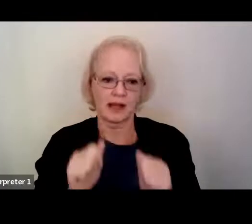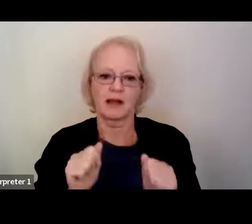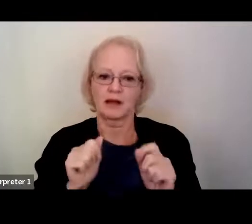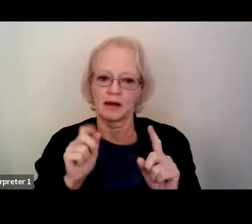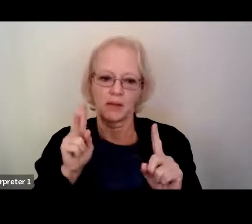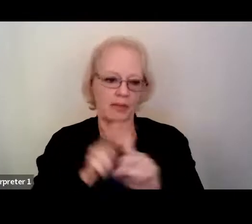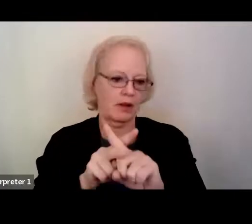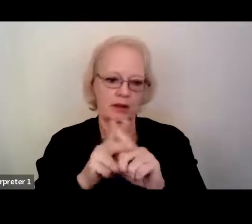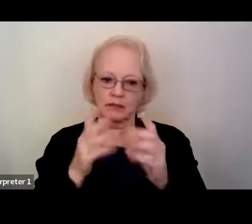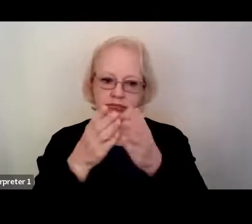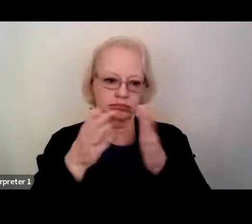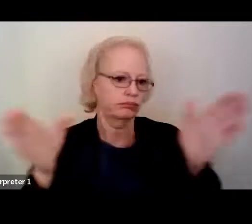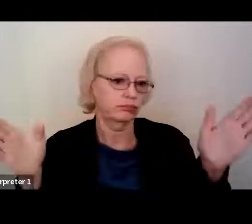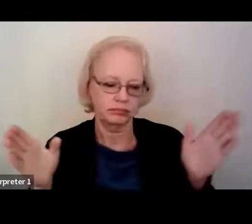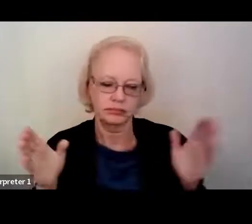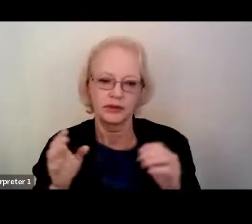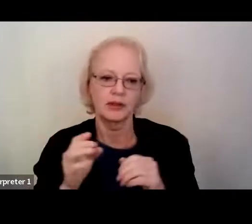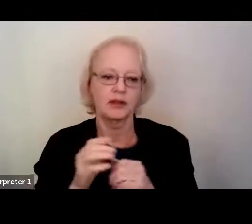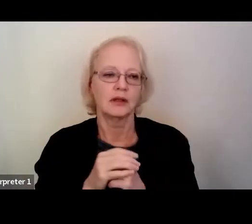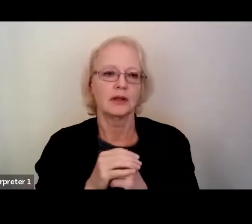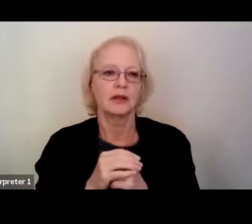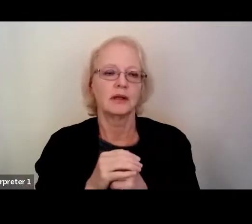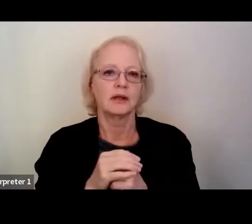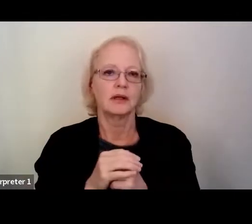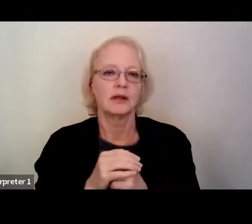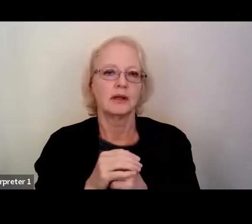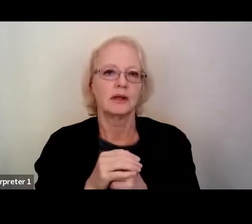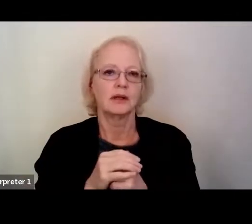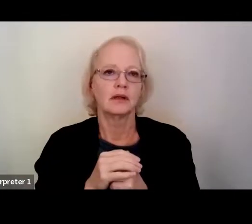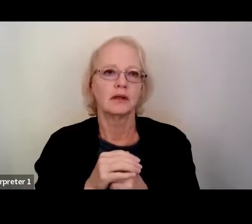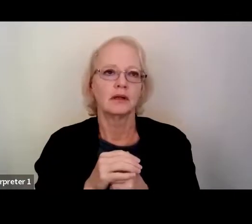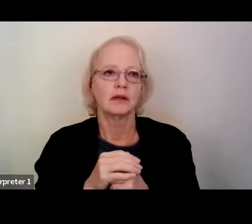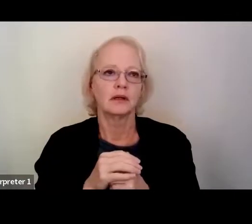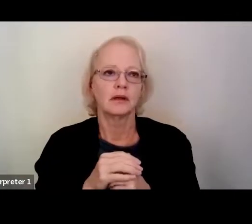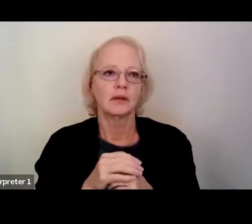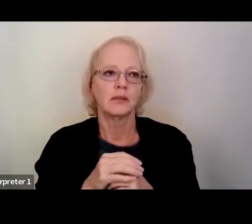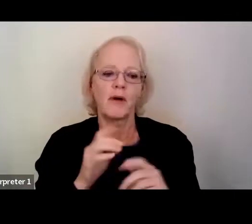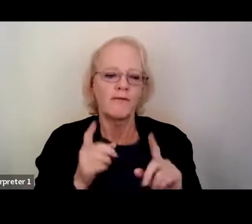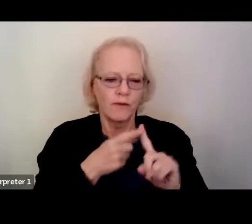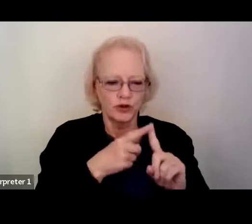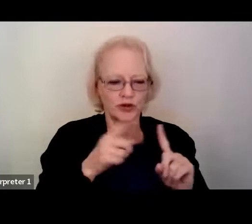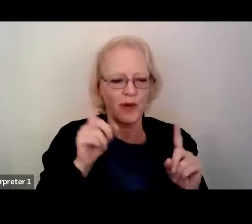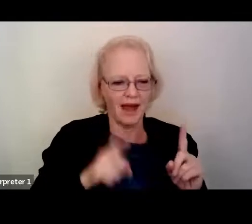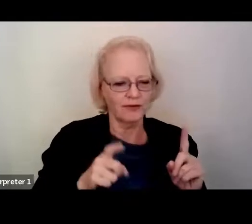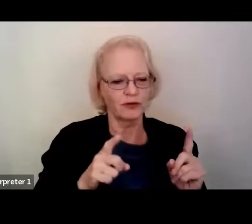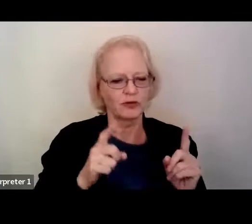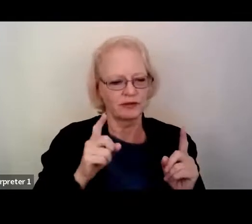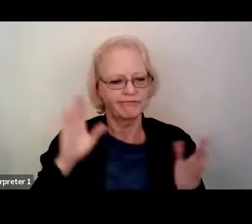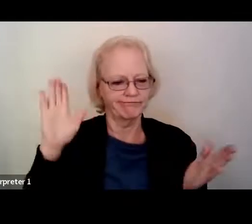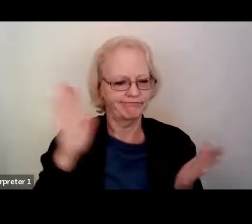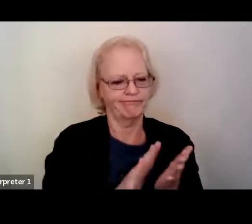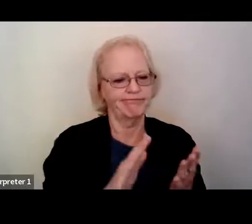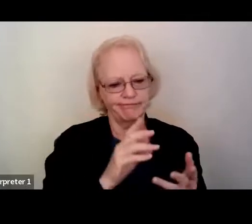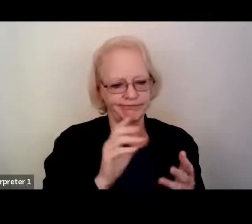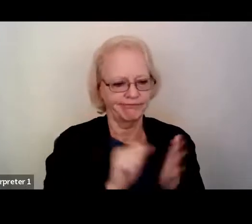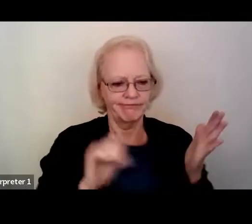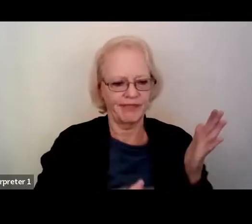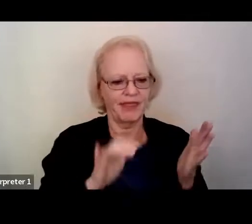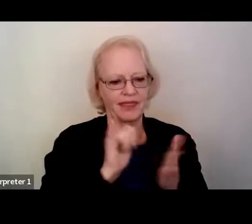basically this type of conception needs to go away so that we can truly get some,